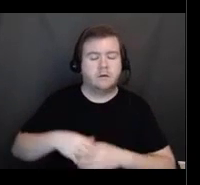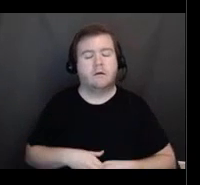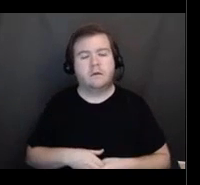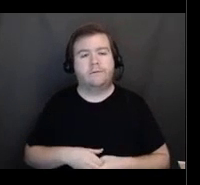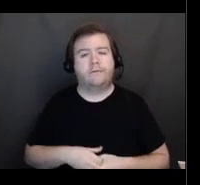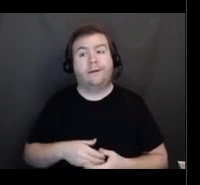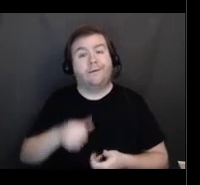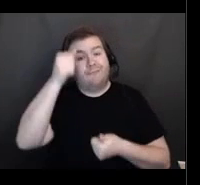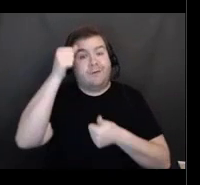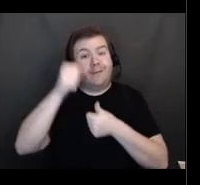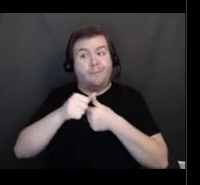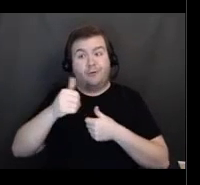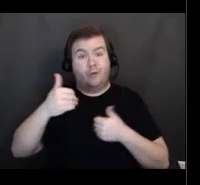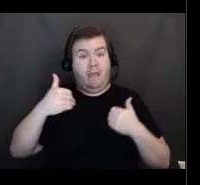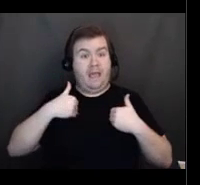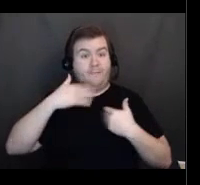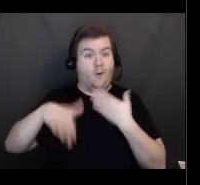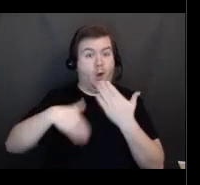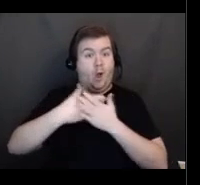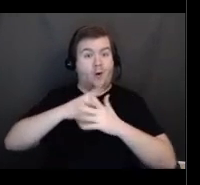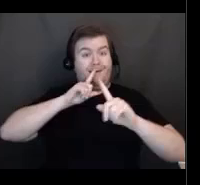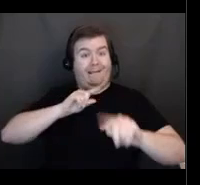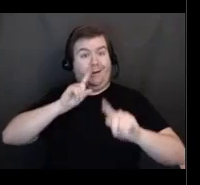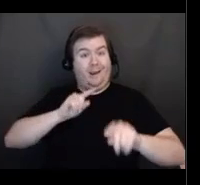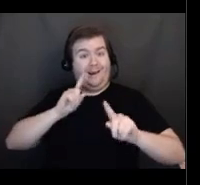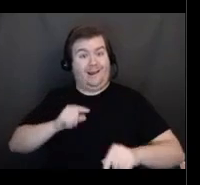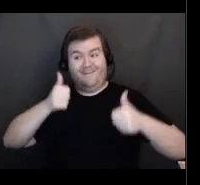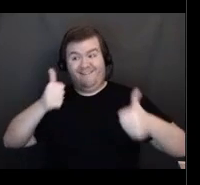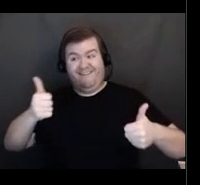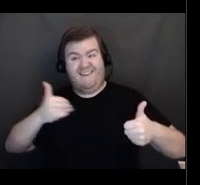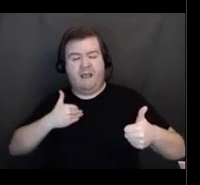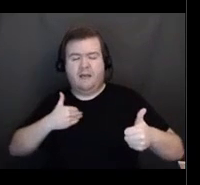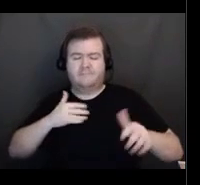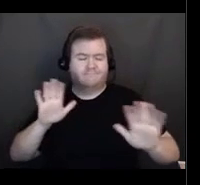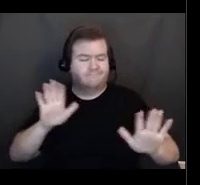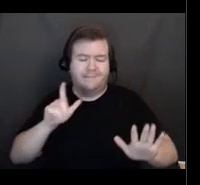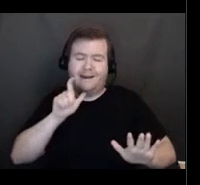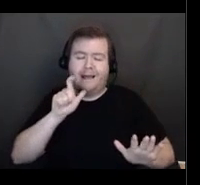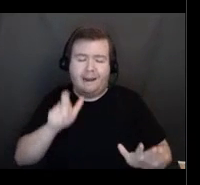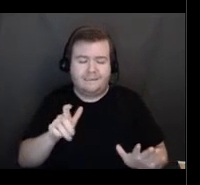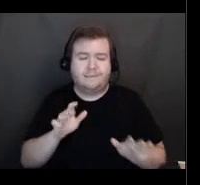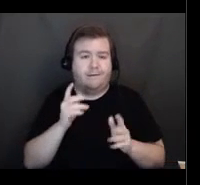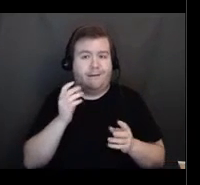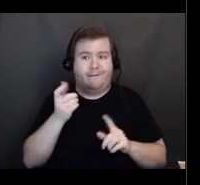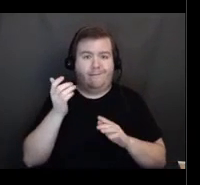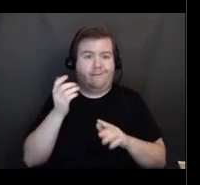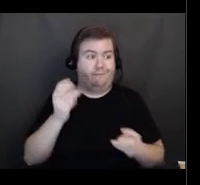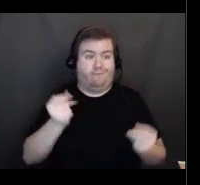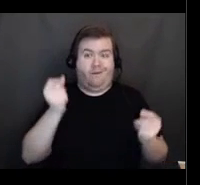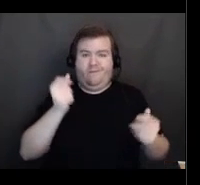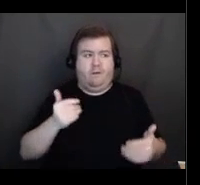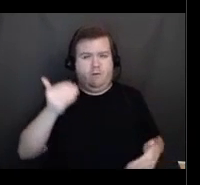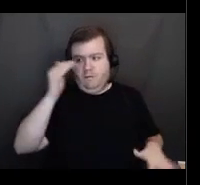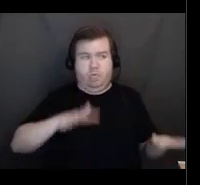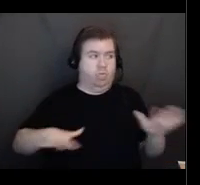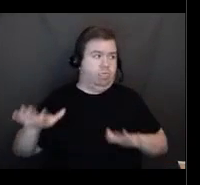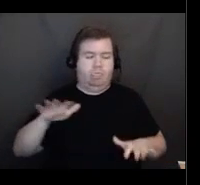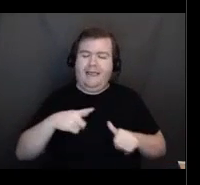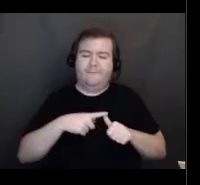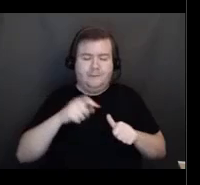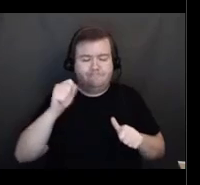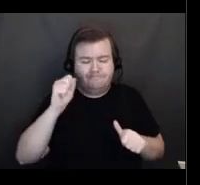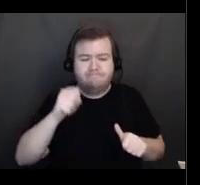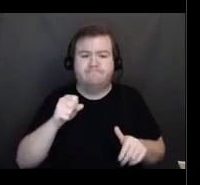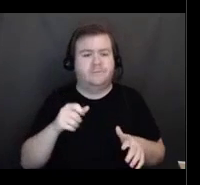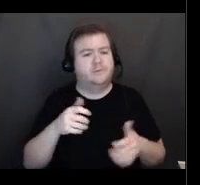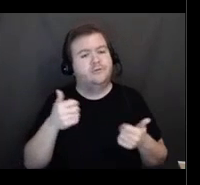right away. And just if you're honest and patient with the recipients as you work with them, you know, things will